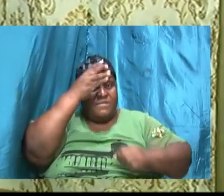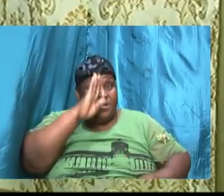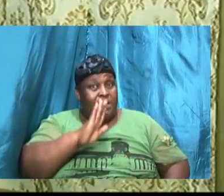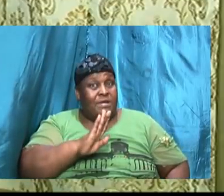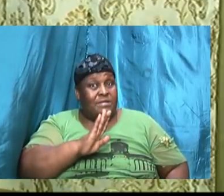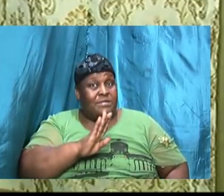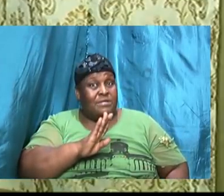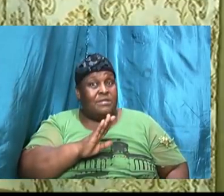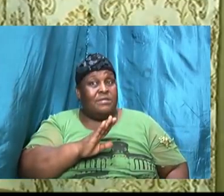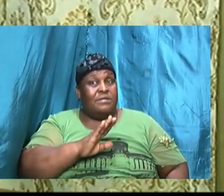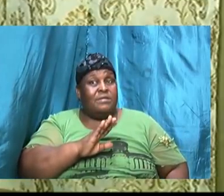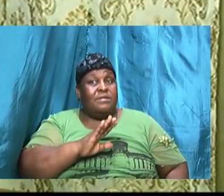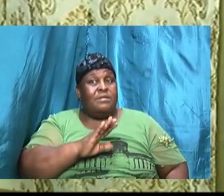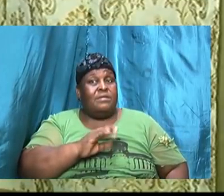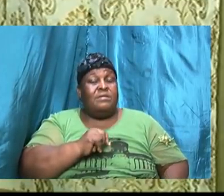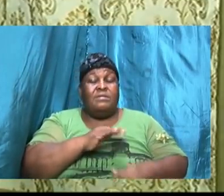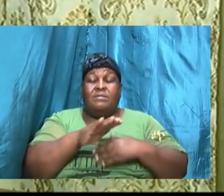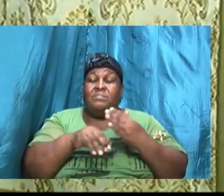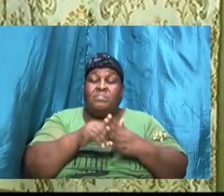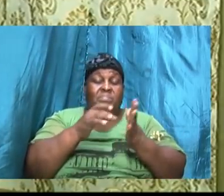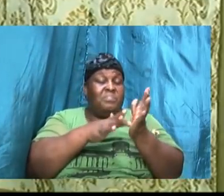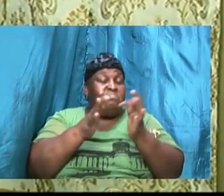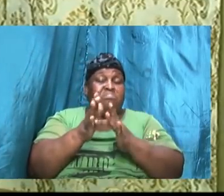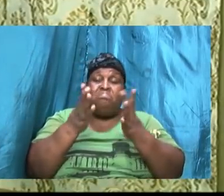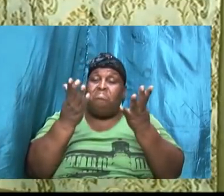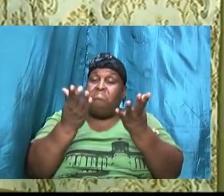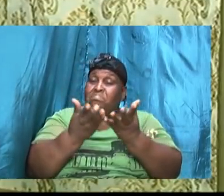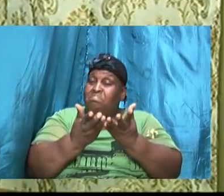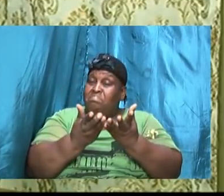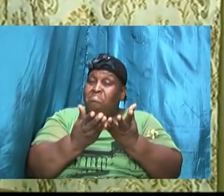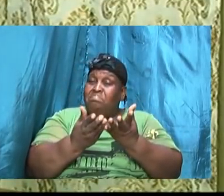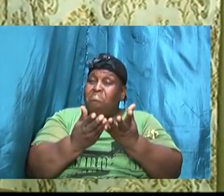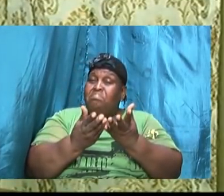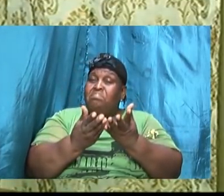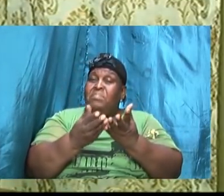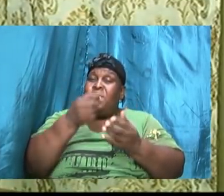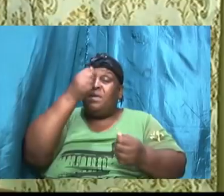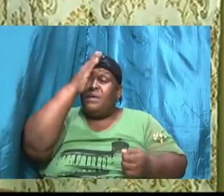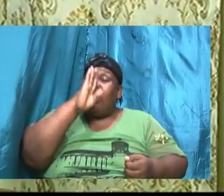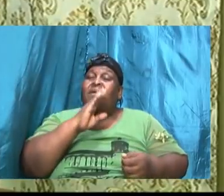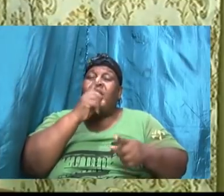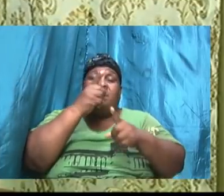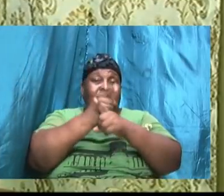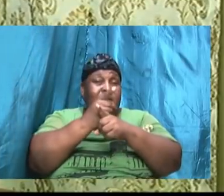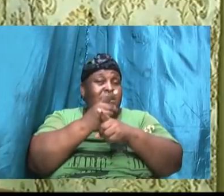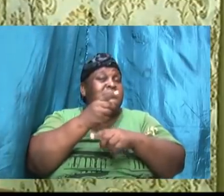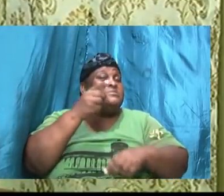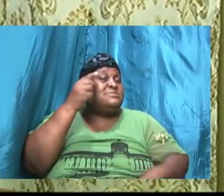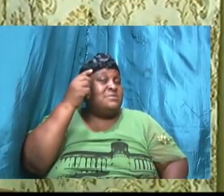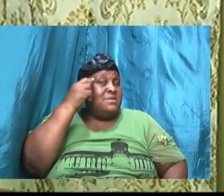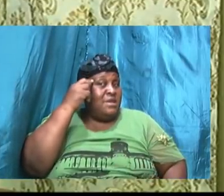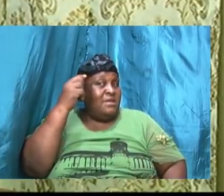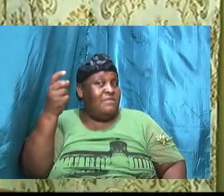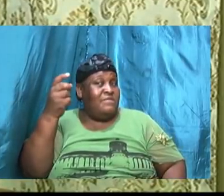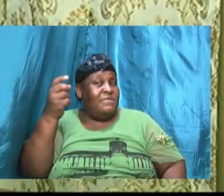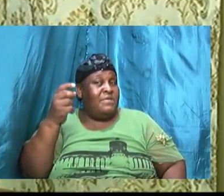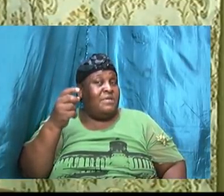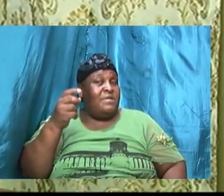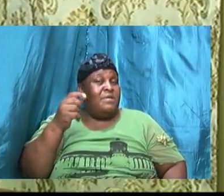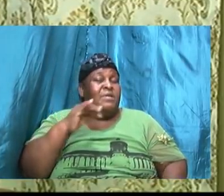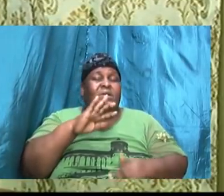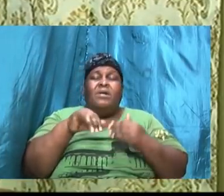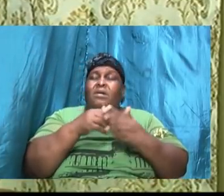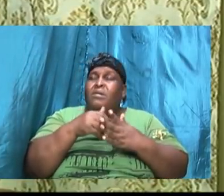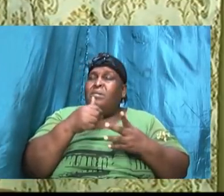occasions the Bible did say that God answered I am saying to us that if we spend the time to seek